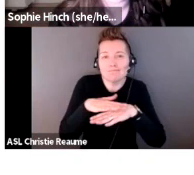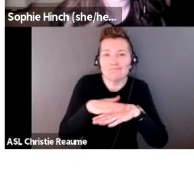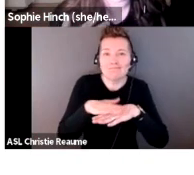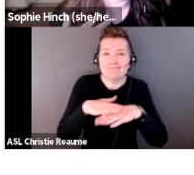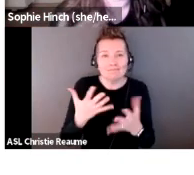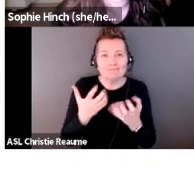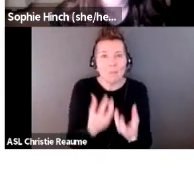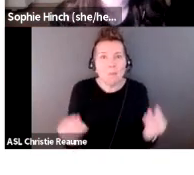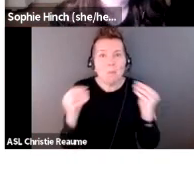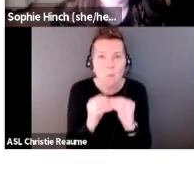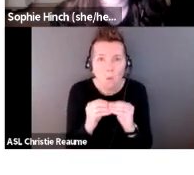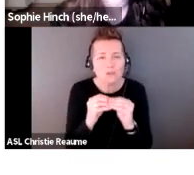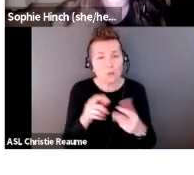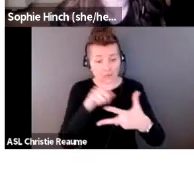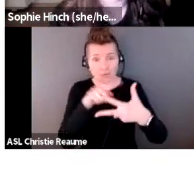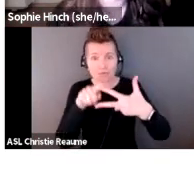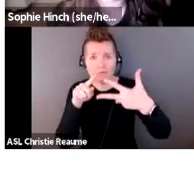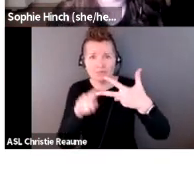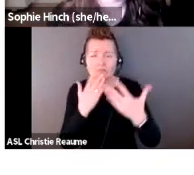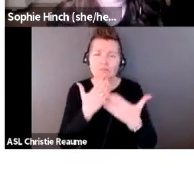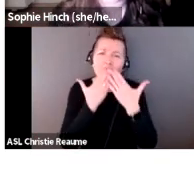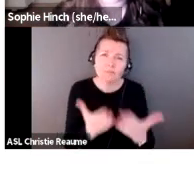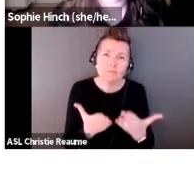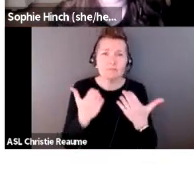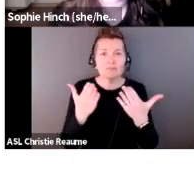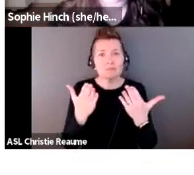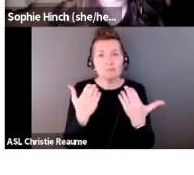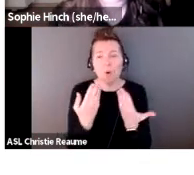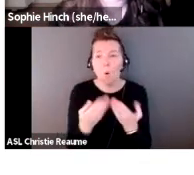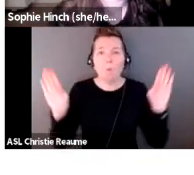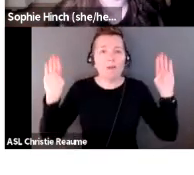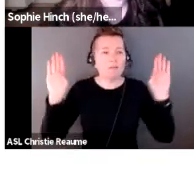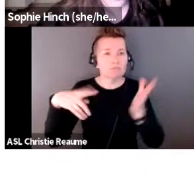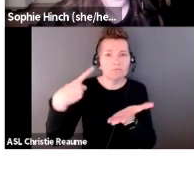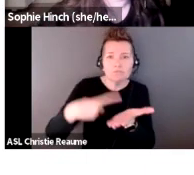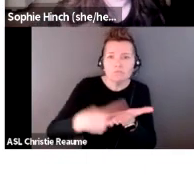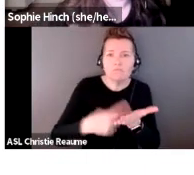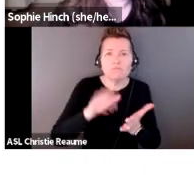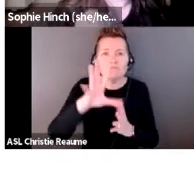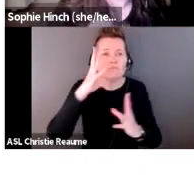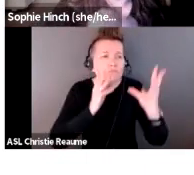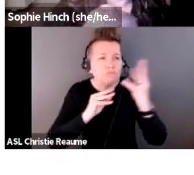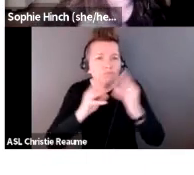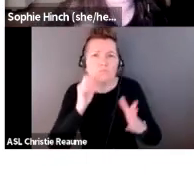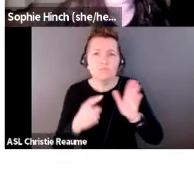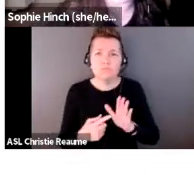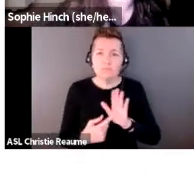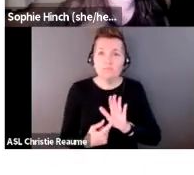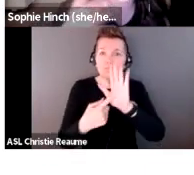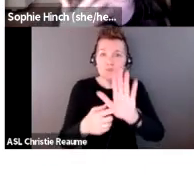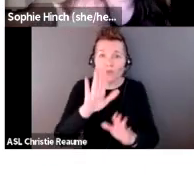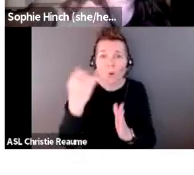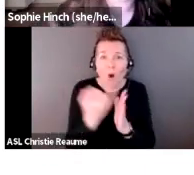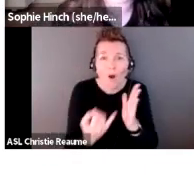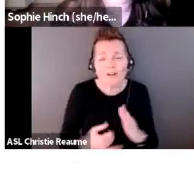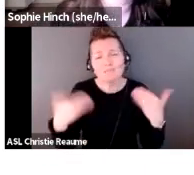with, uh, sharing their work and talking about their experiences. This is just, uh, the tip of the iceberg, right?